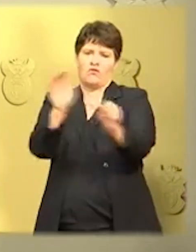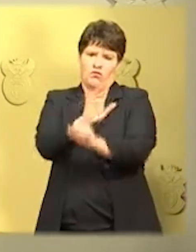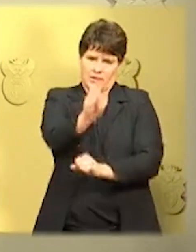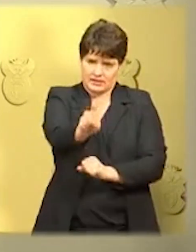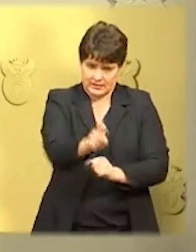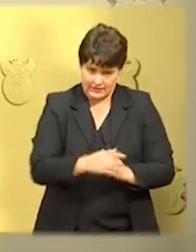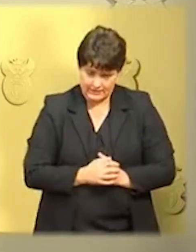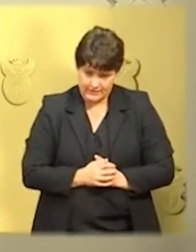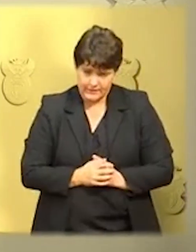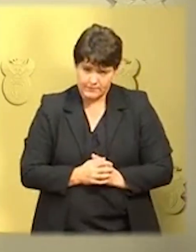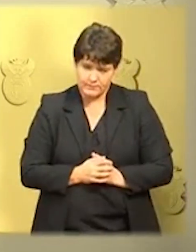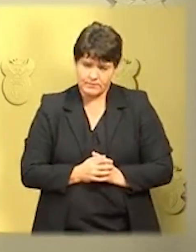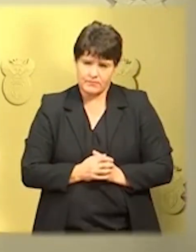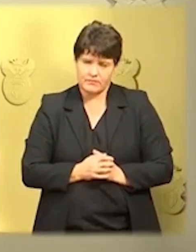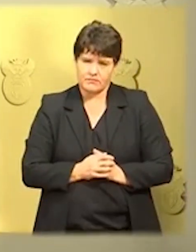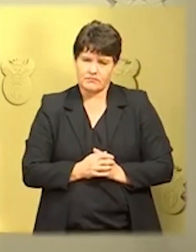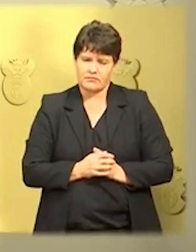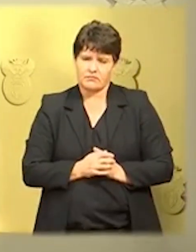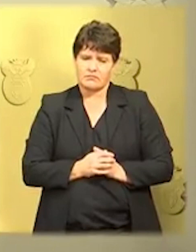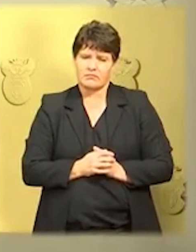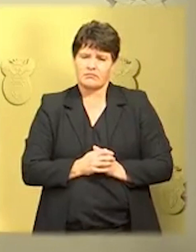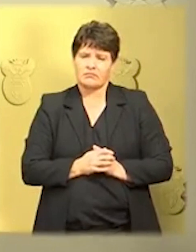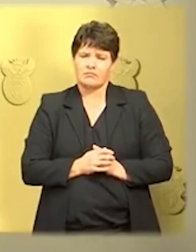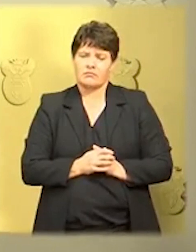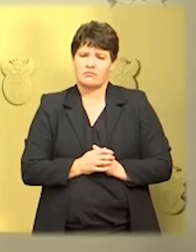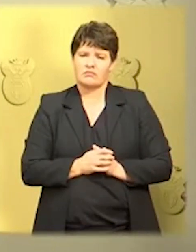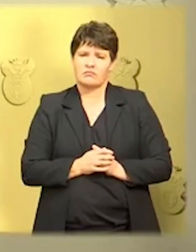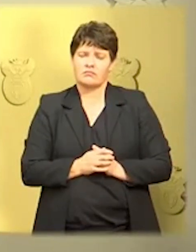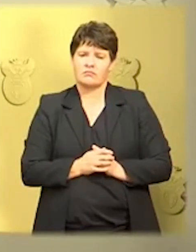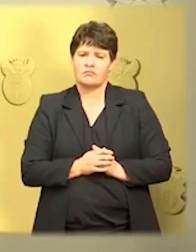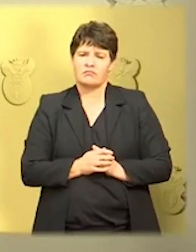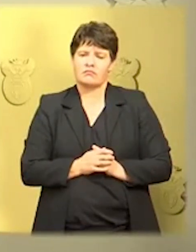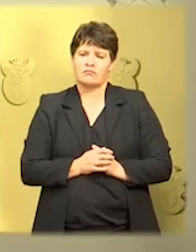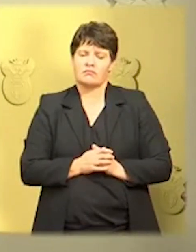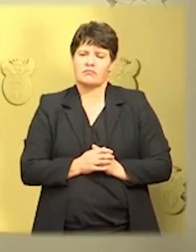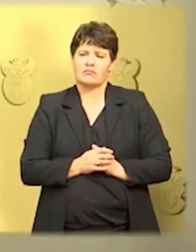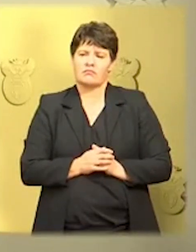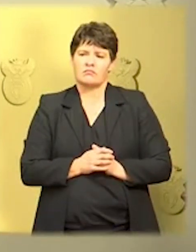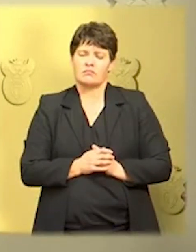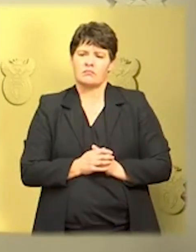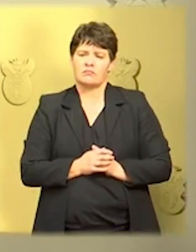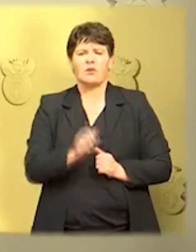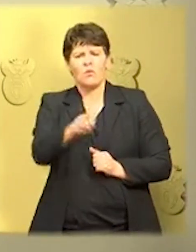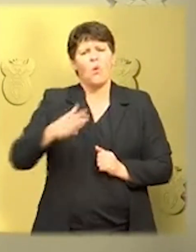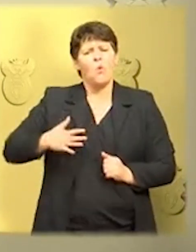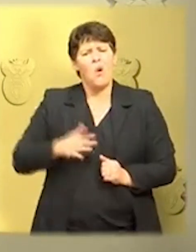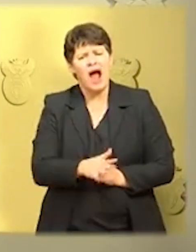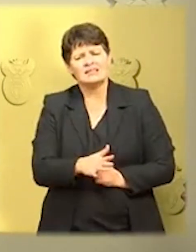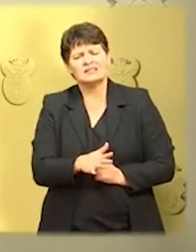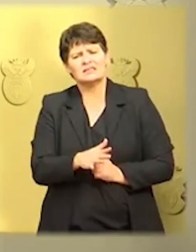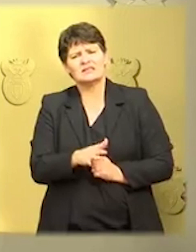To ensure that our response to the pandemic can be as precise and targeted as possible,